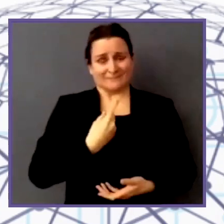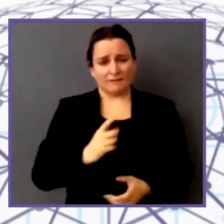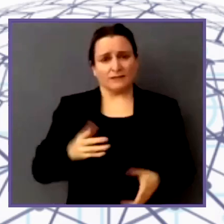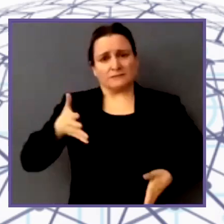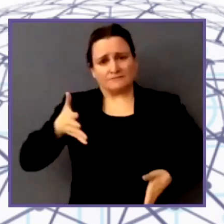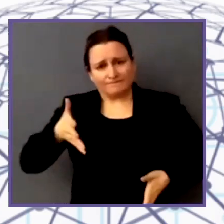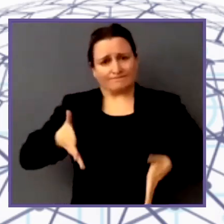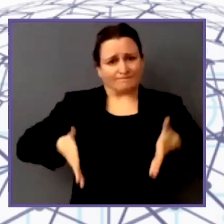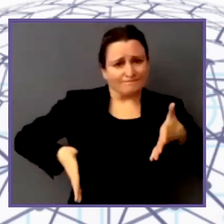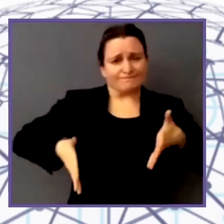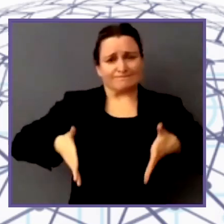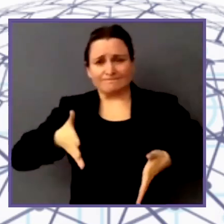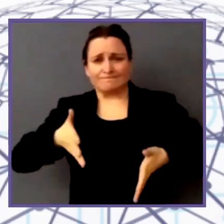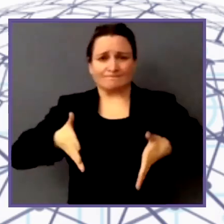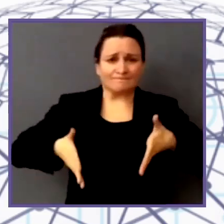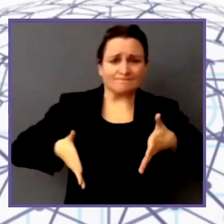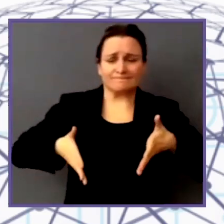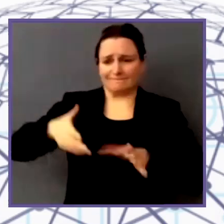stations.